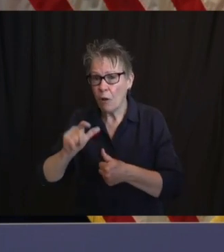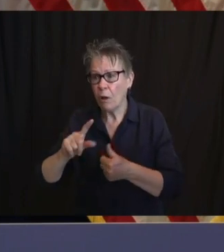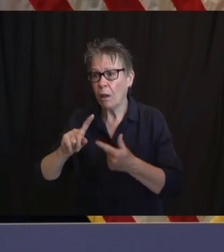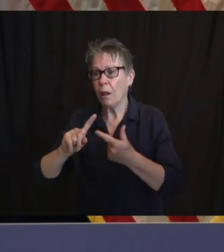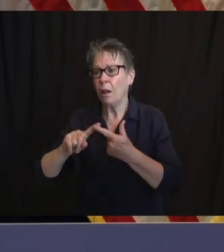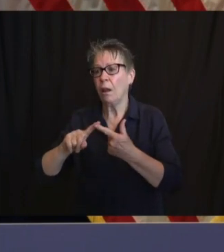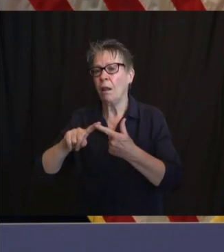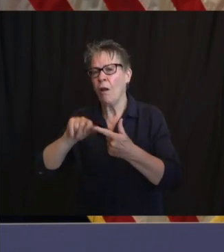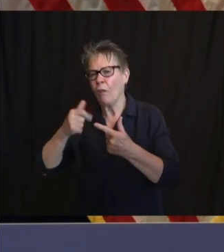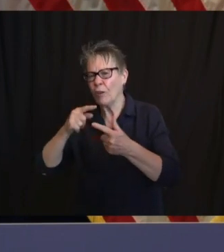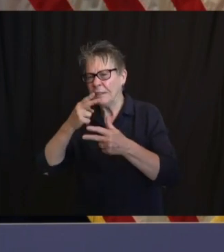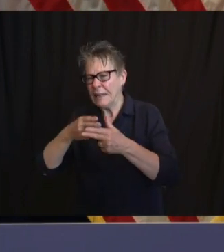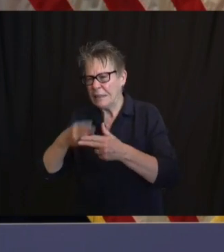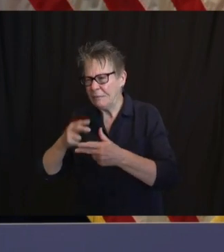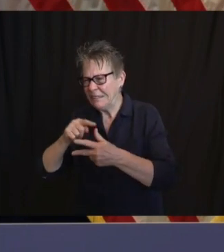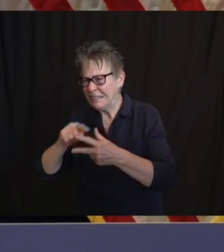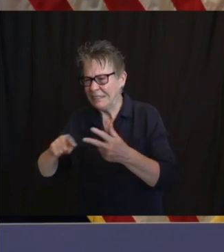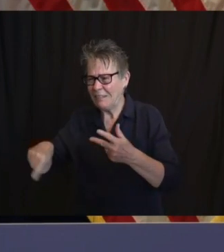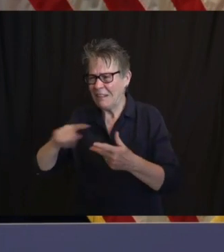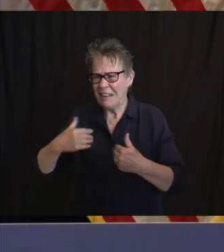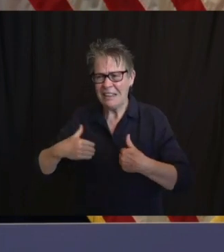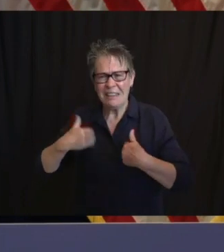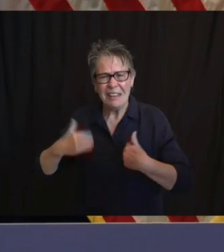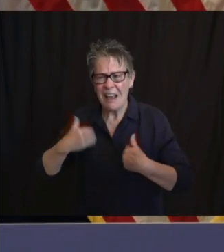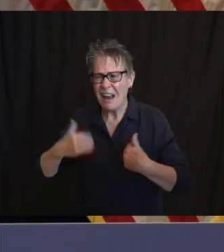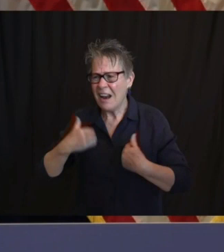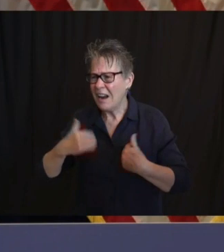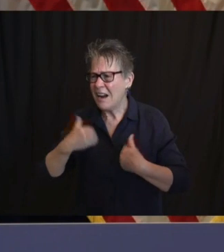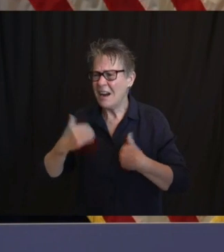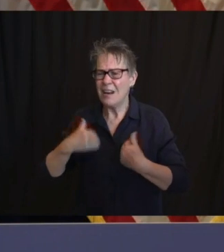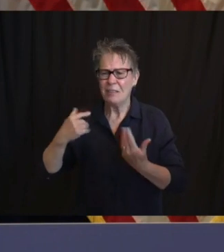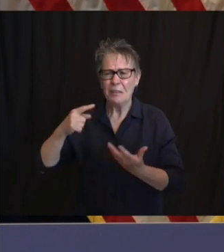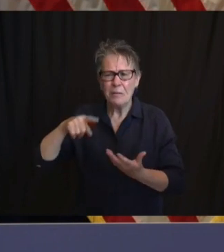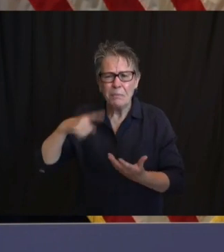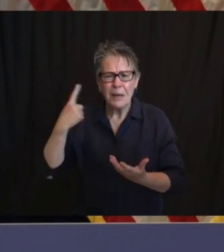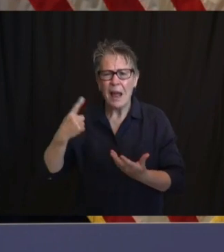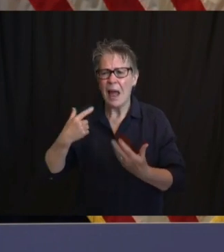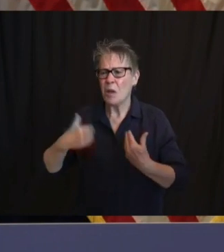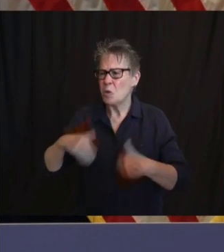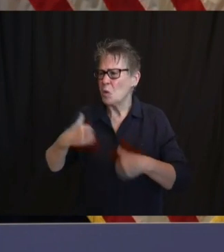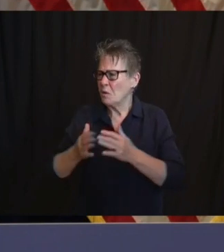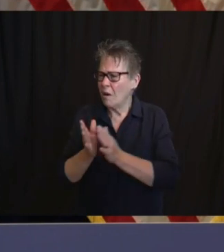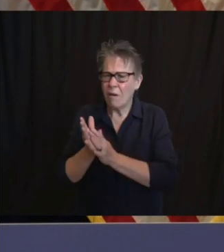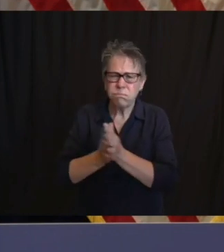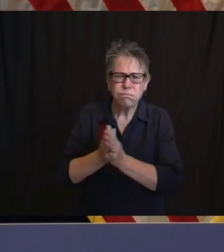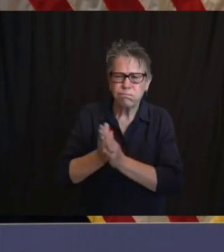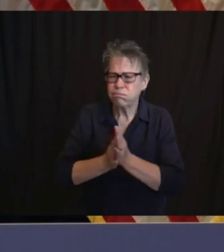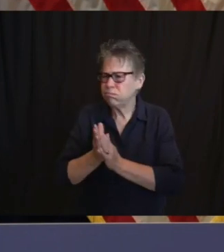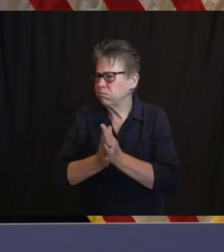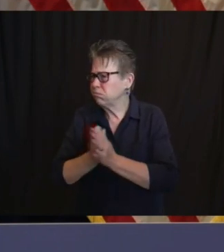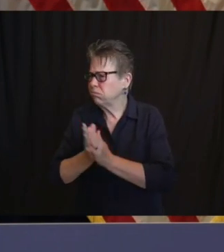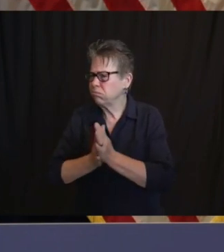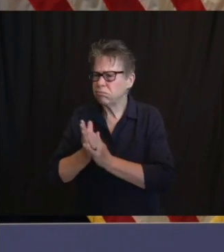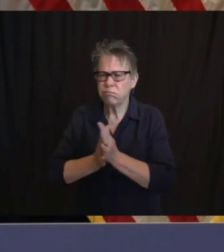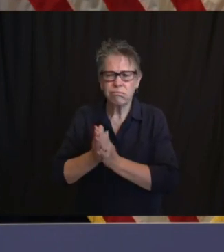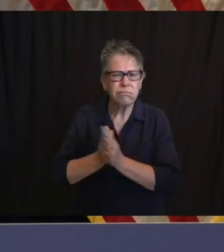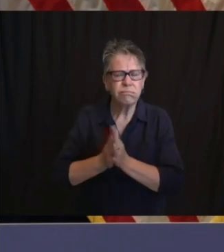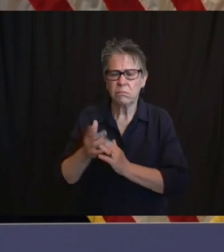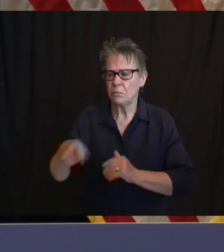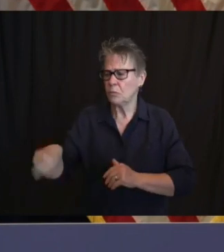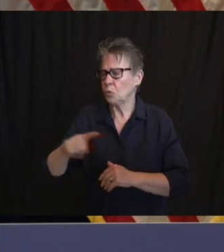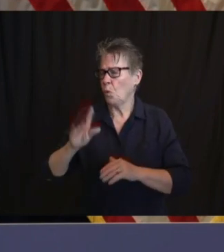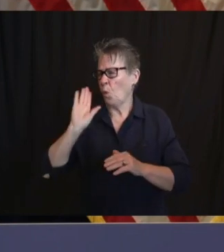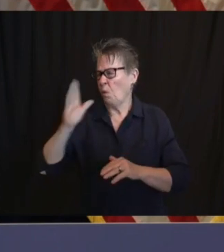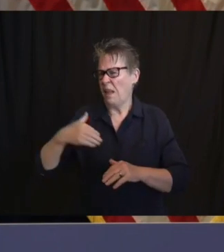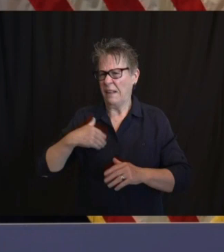ascent of their career, and I don't know where we'd be without them, and again, our job is to make sure they have extraordinary futures, as wide